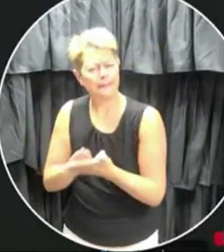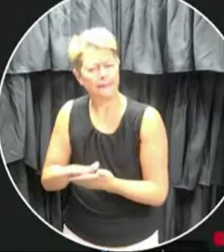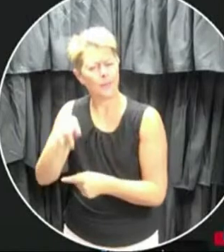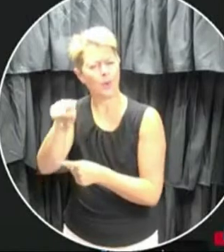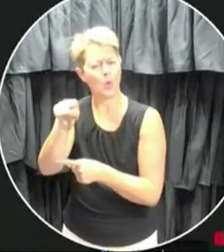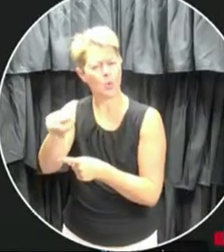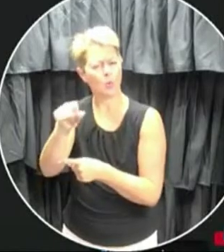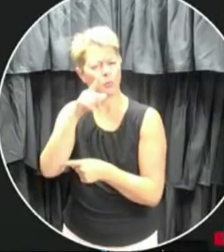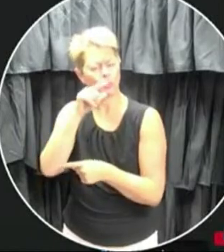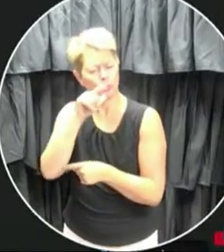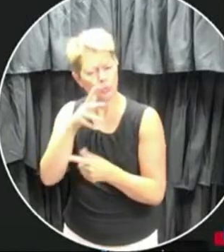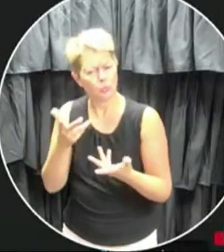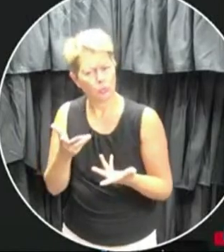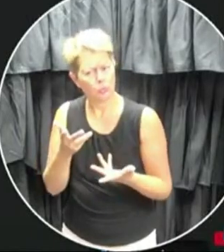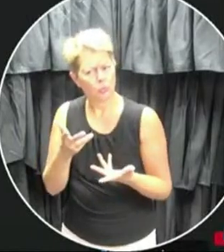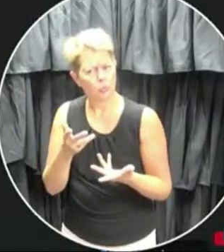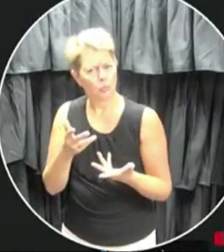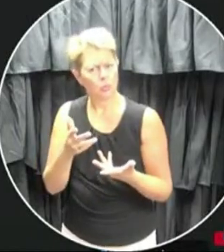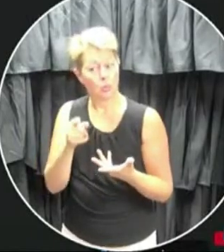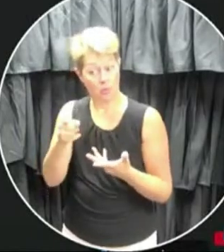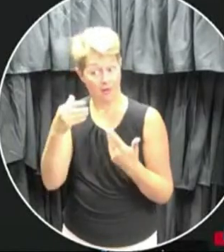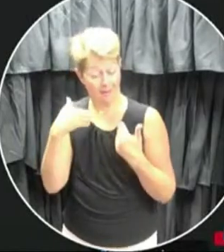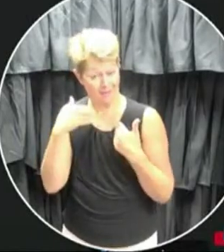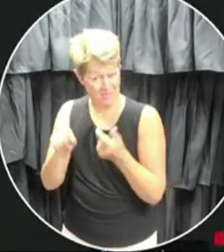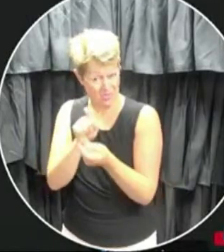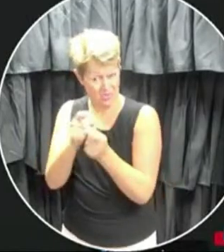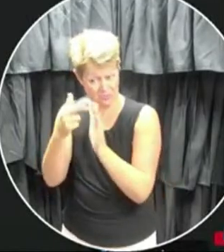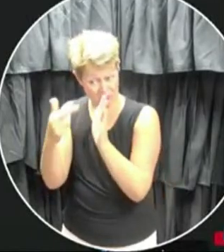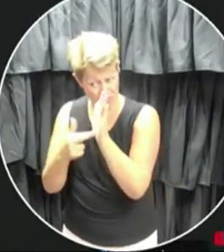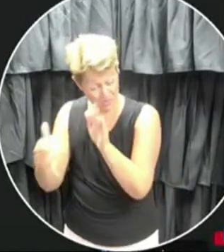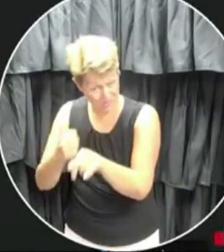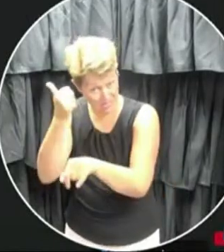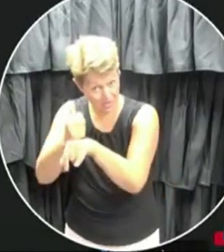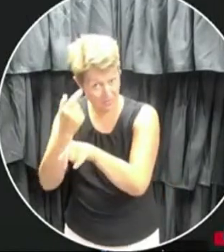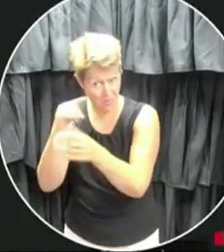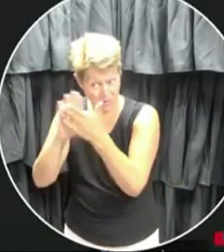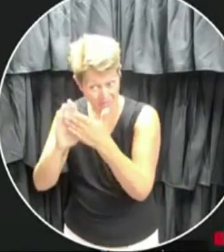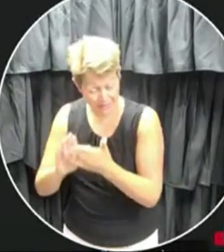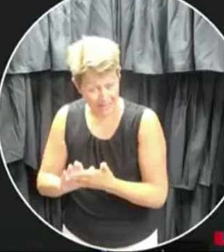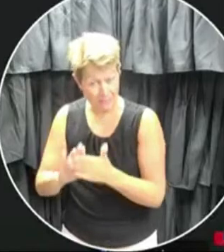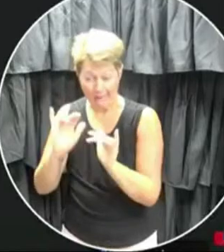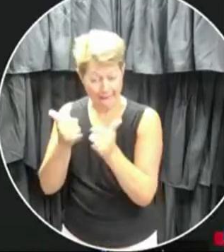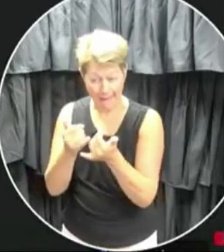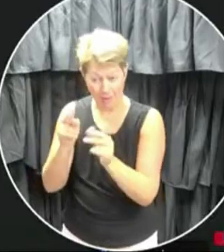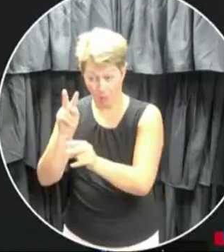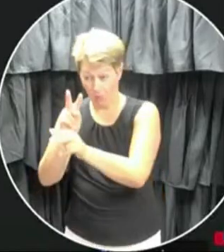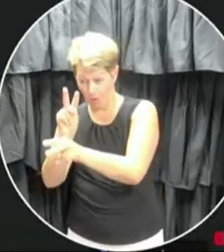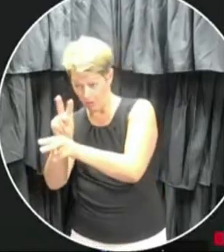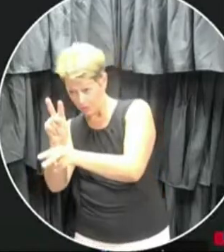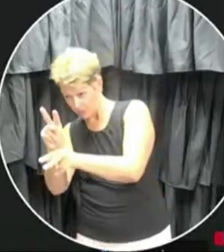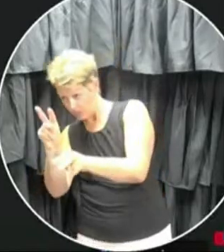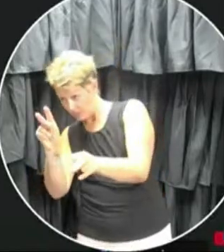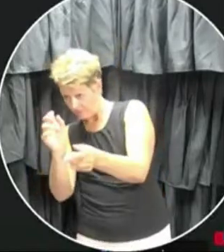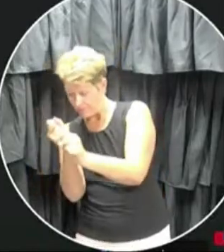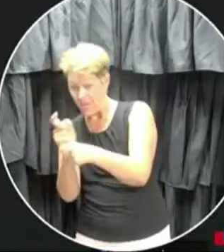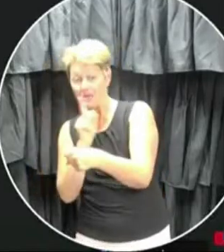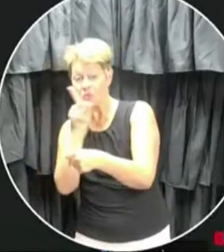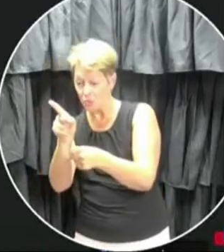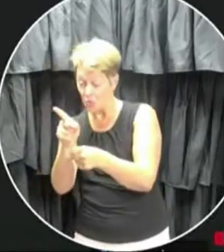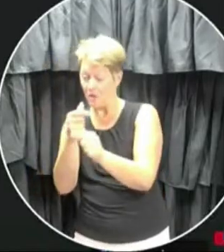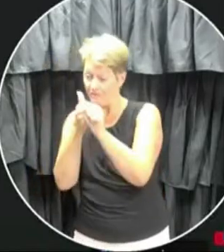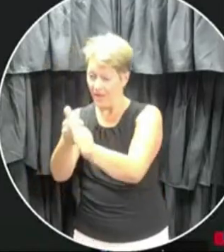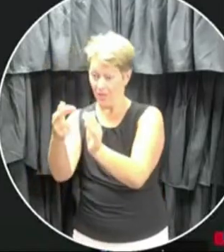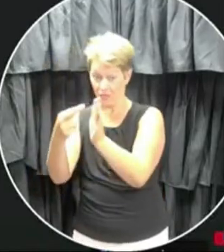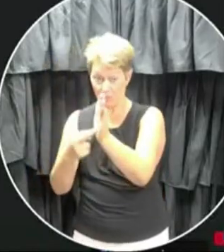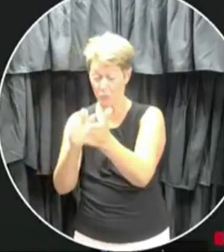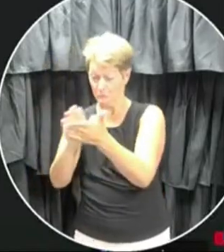what is expected of them? And how would you police or enforce or whatever, uh, to make